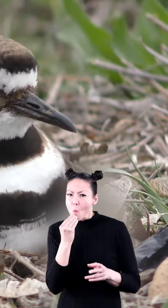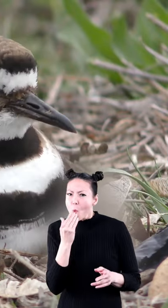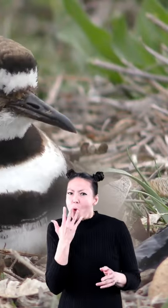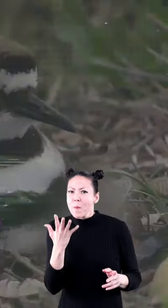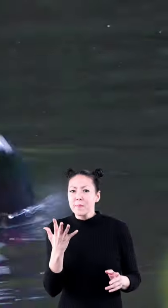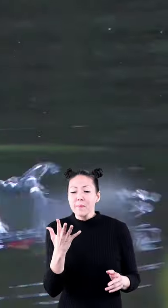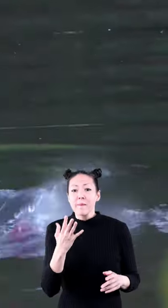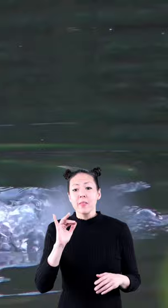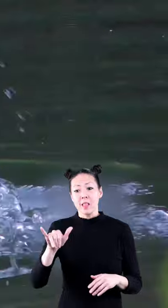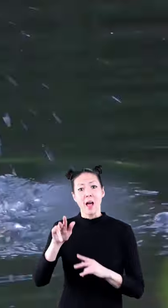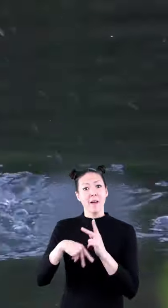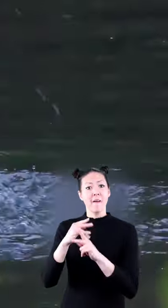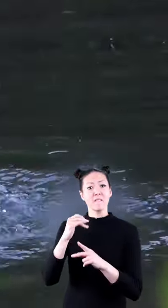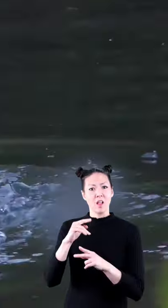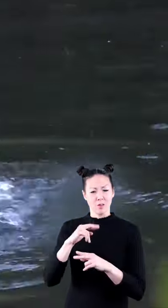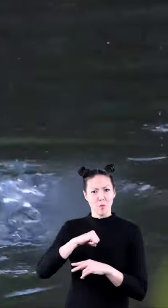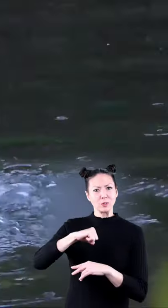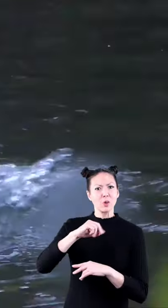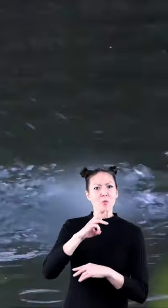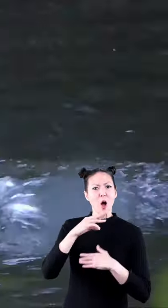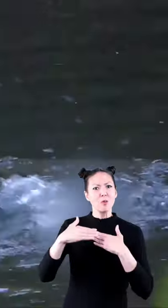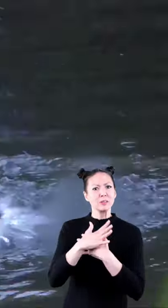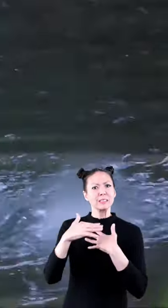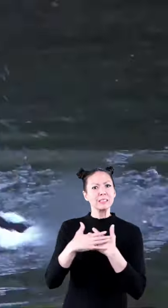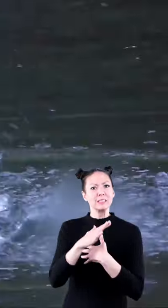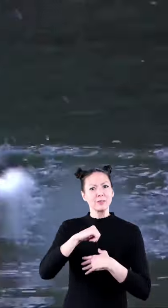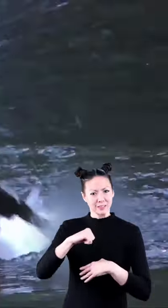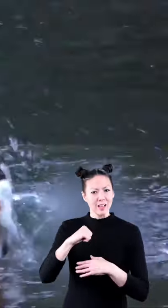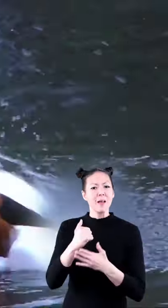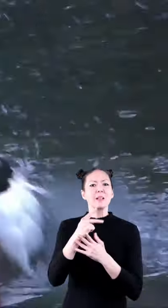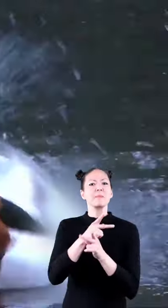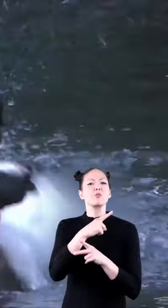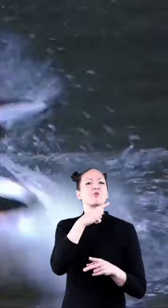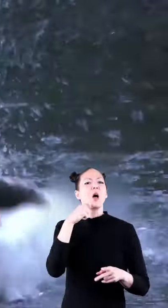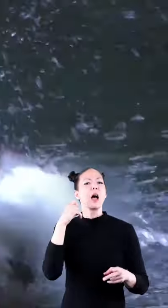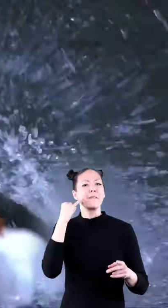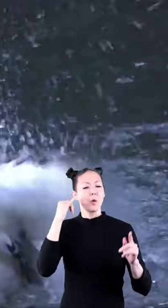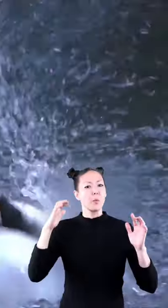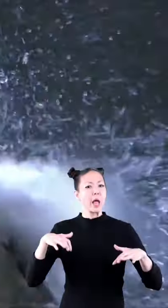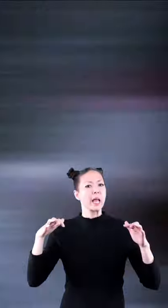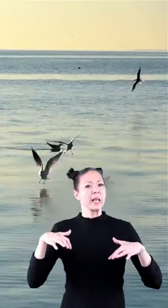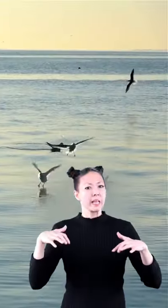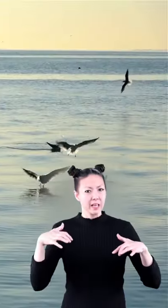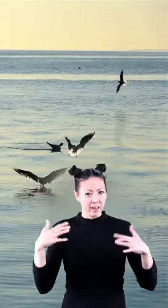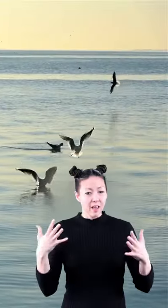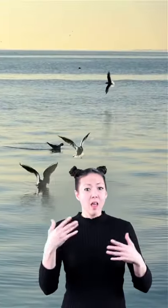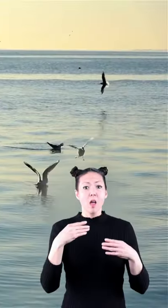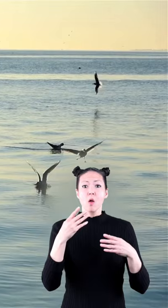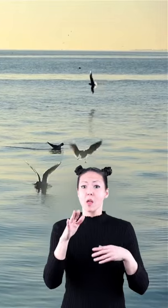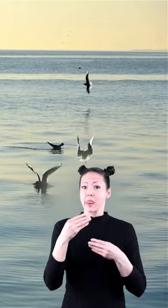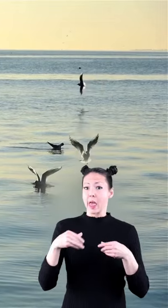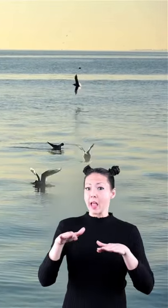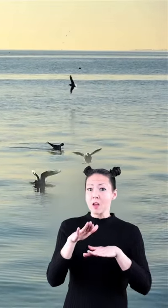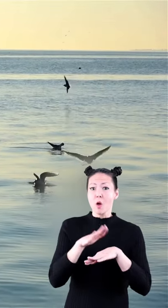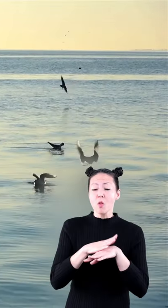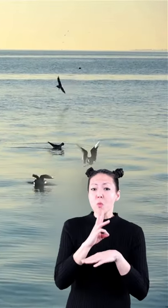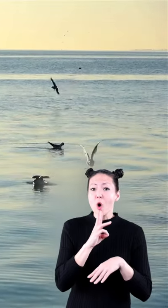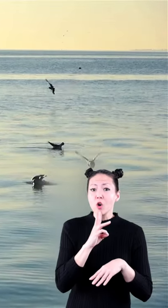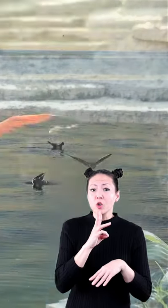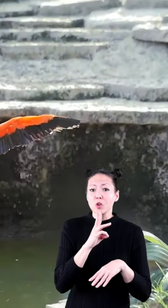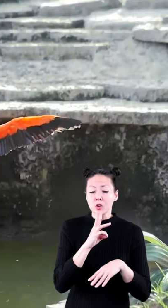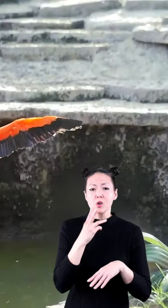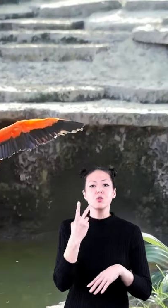feathers are water resistant which helps keep a bird dry when it's raining or when they land on water